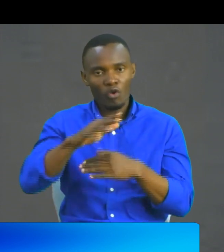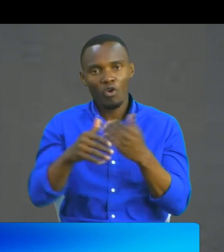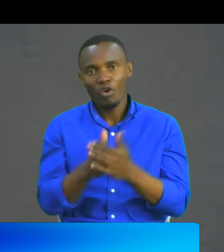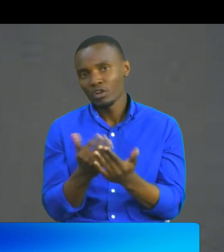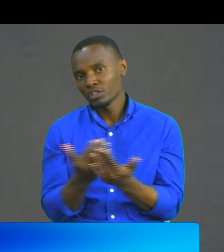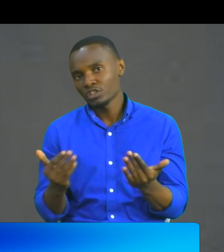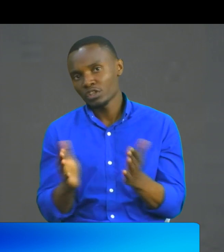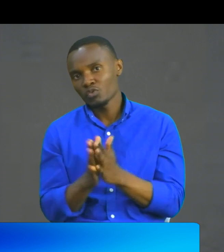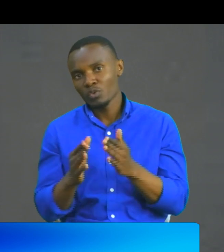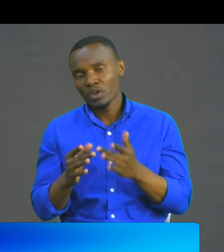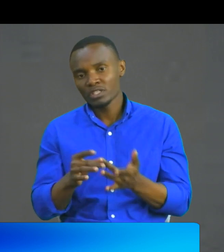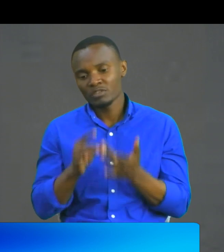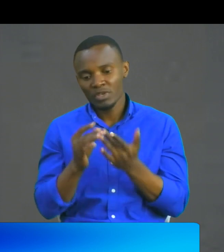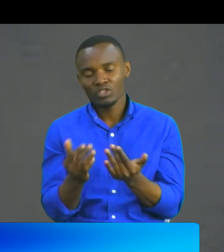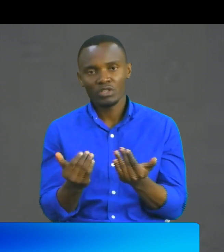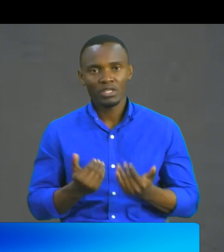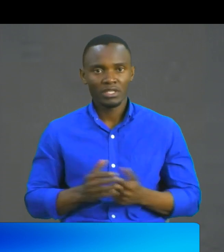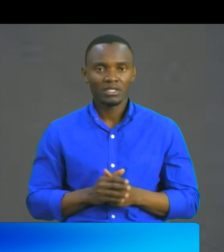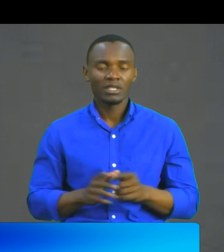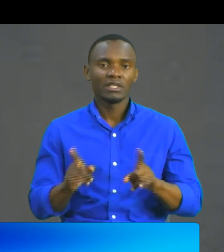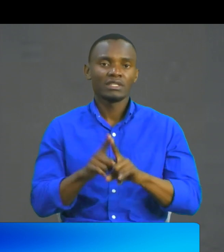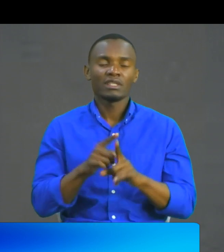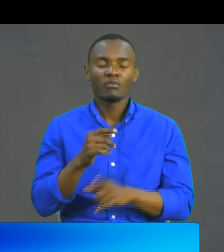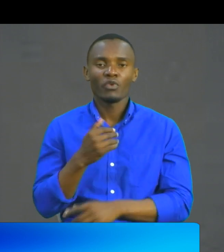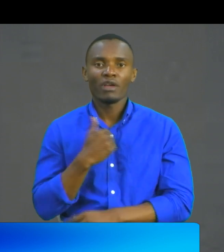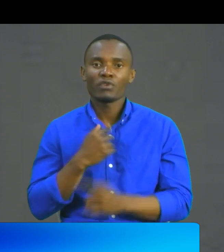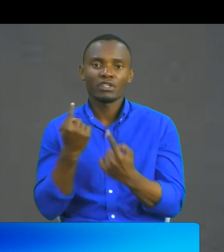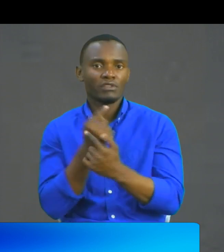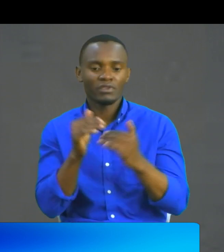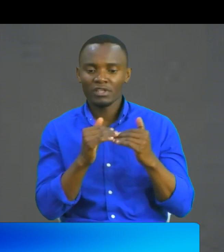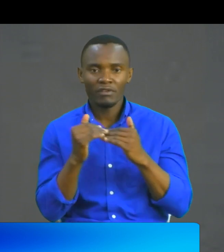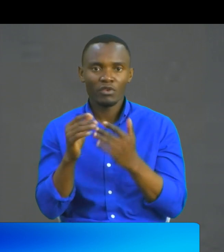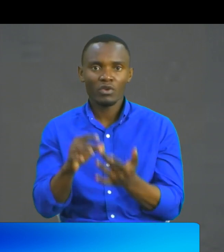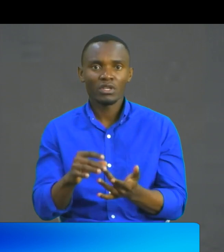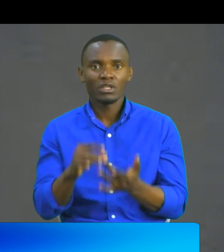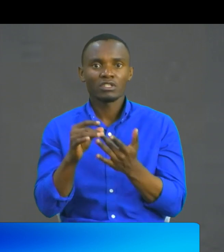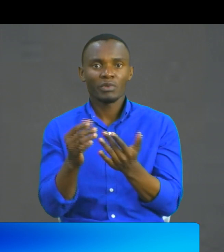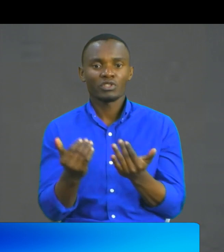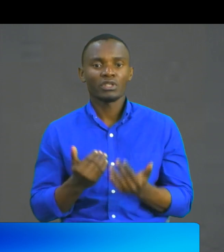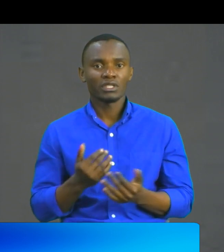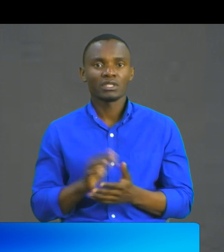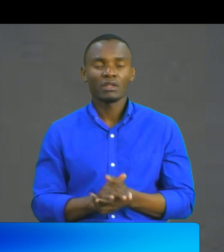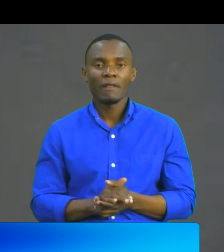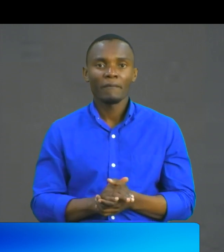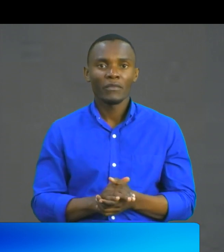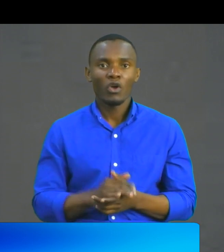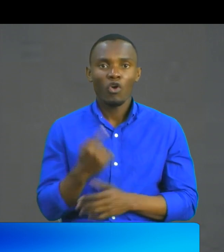We take children with different levels of special needs, so long as they are not violent, so long as